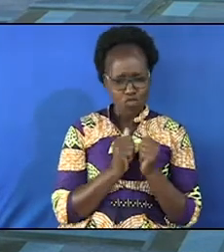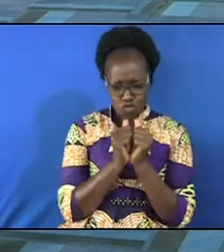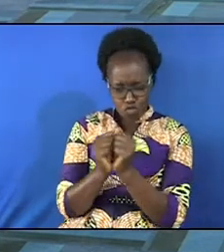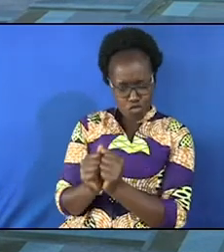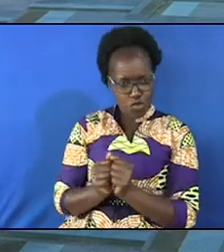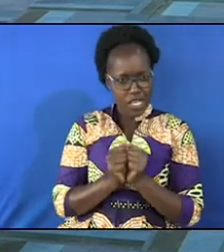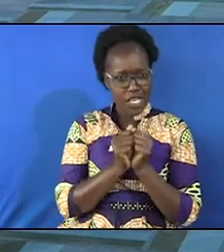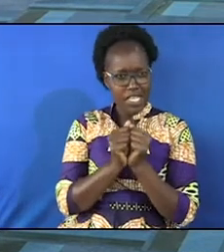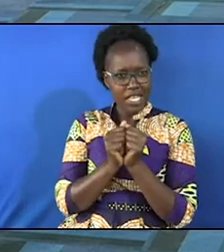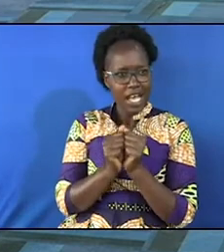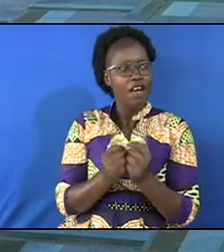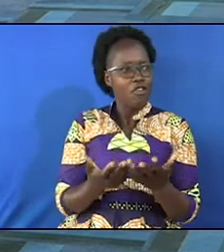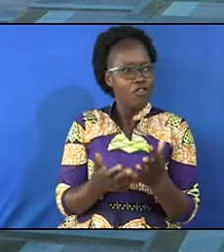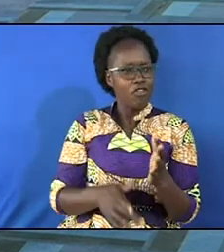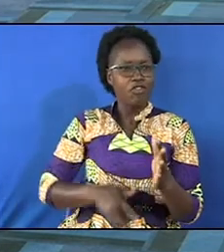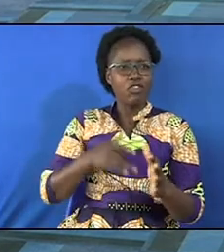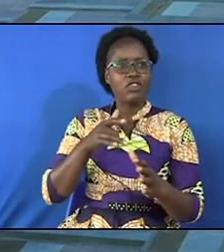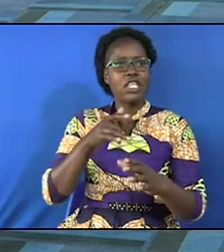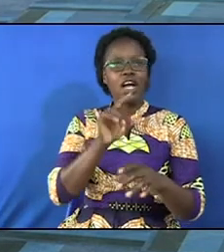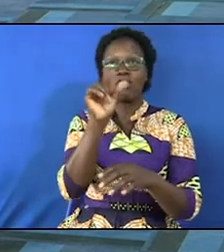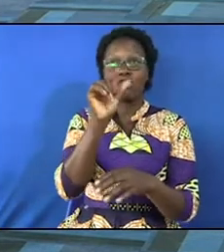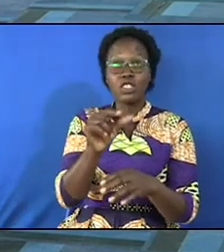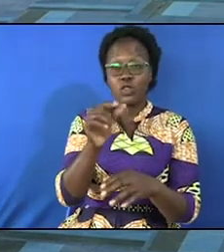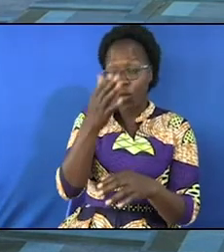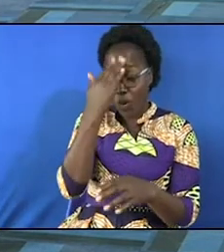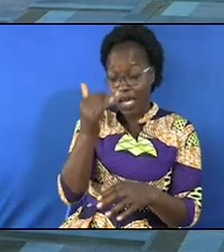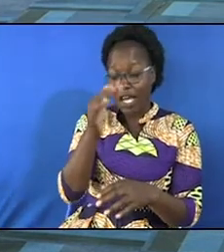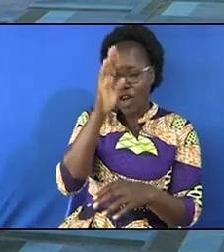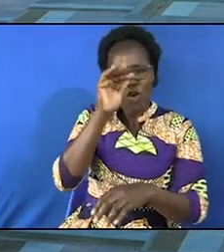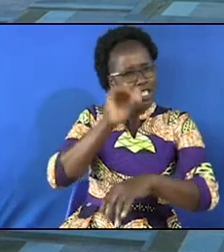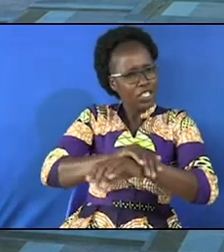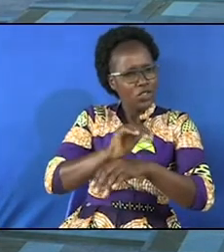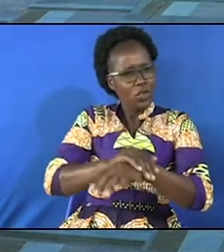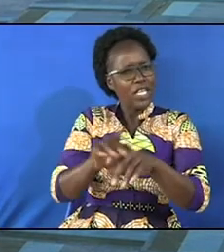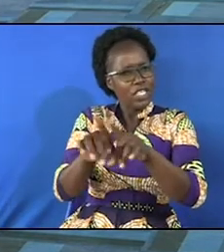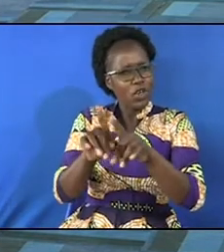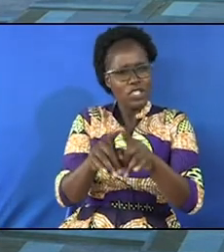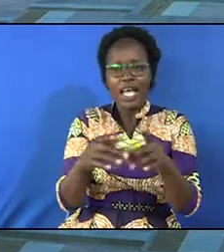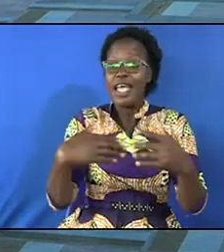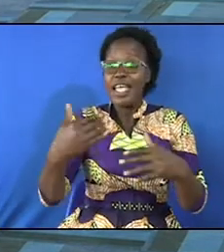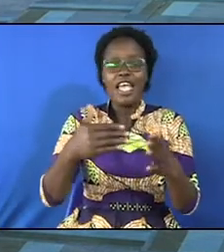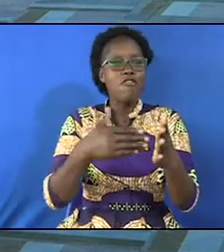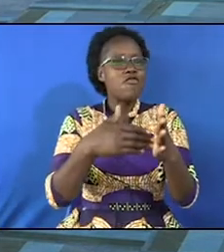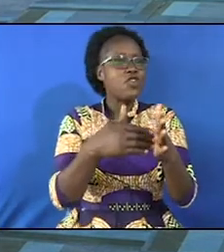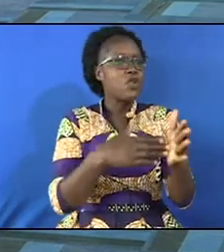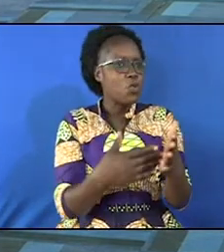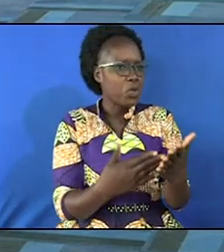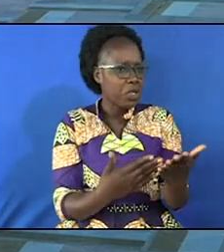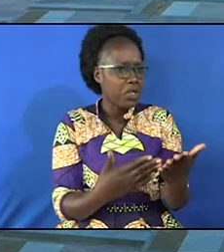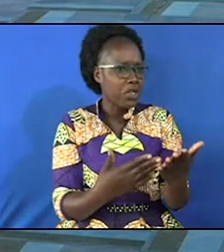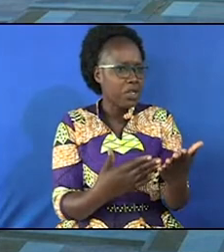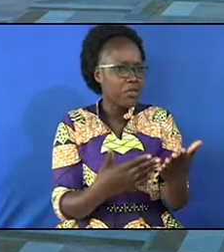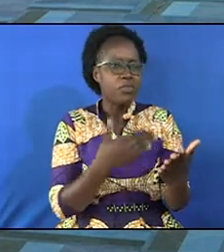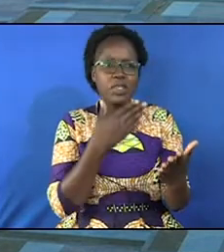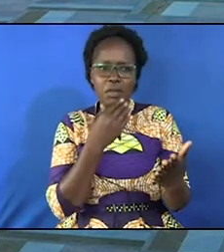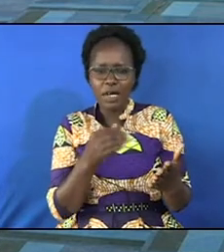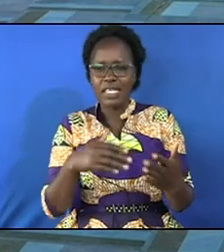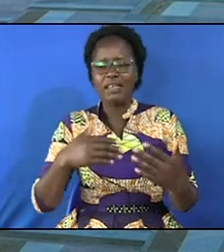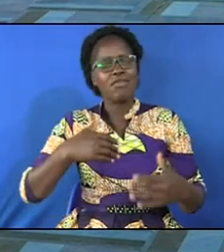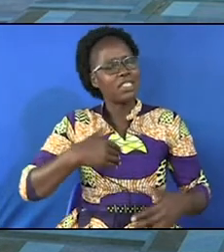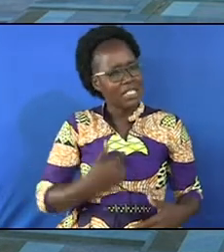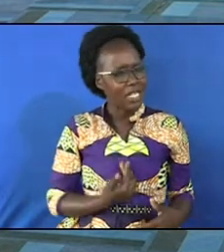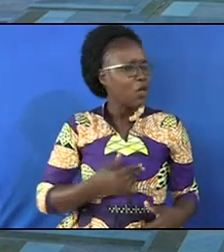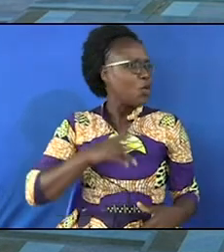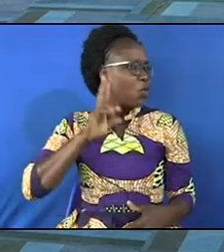till the close of time because God is good and I'm also saying that every wheat no no no every tire